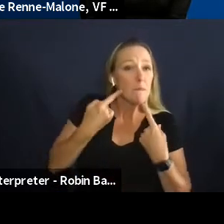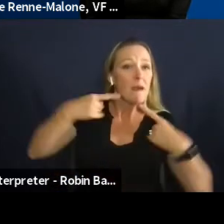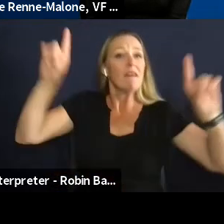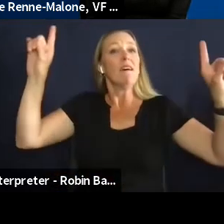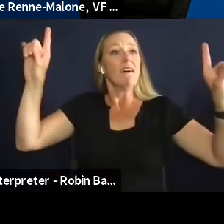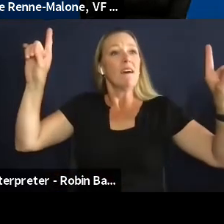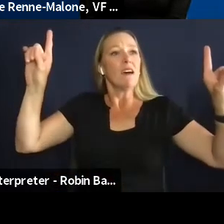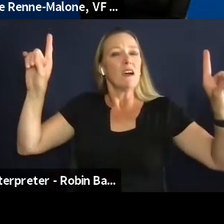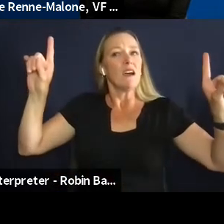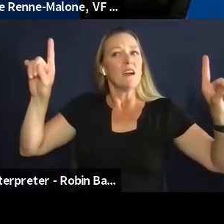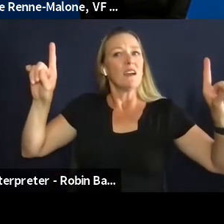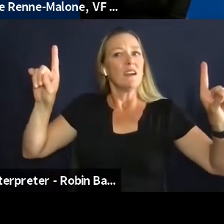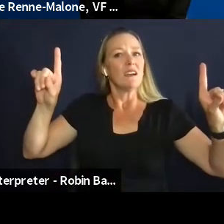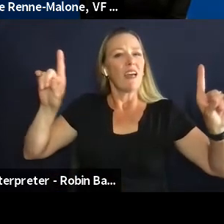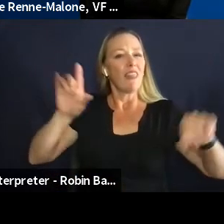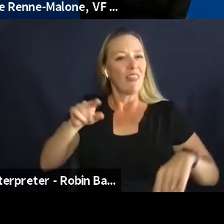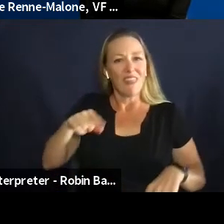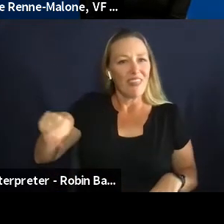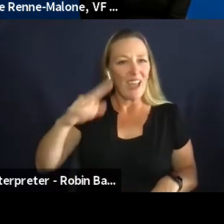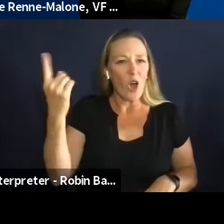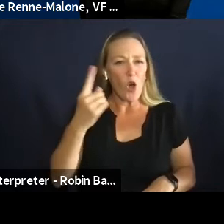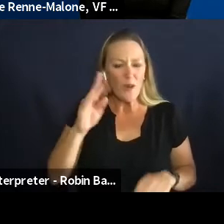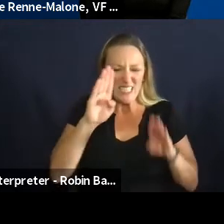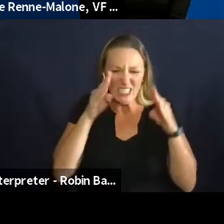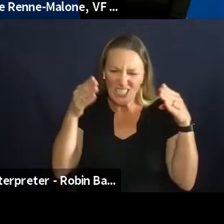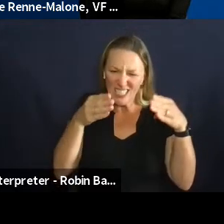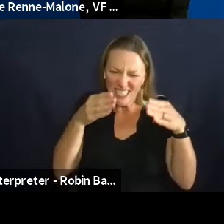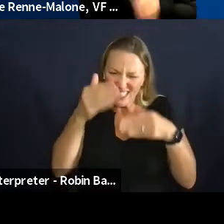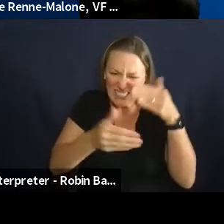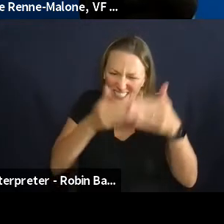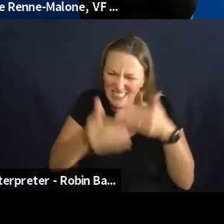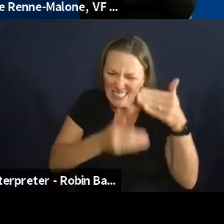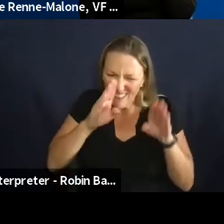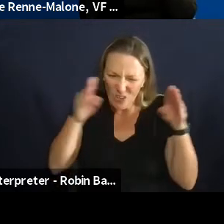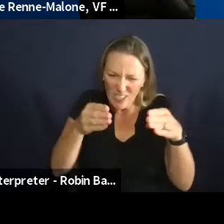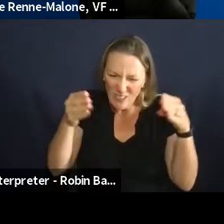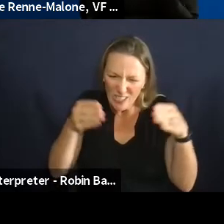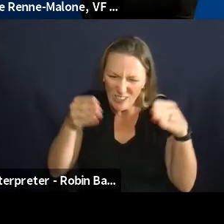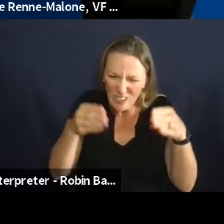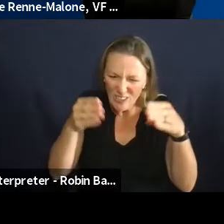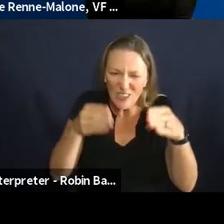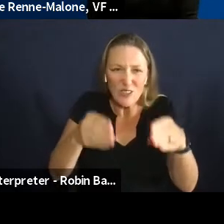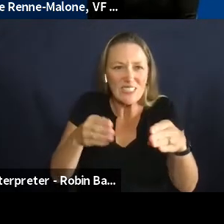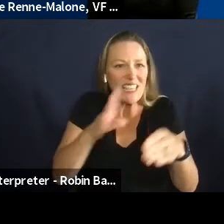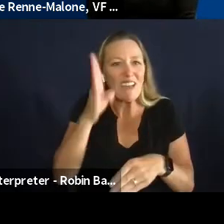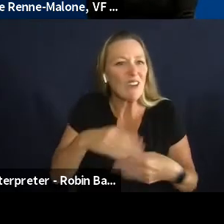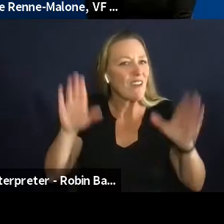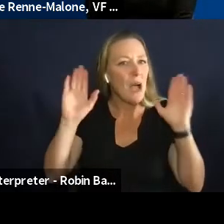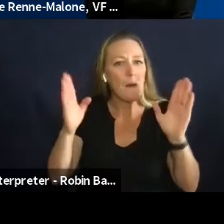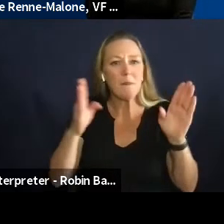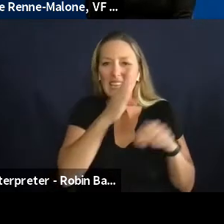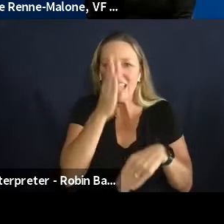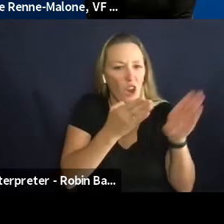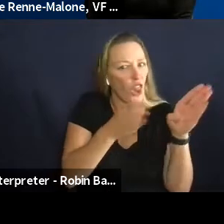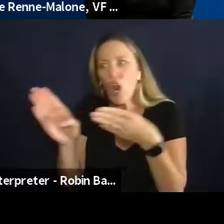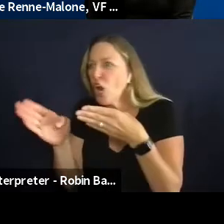veer from their mission they're why they stay with it and they are just relentless they do not you know and and i know